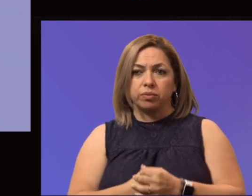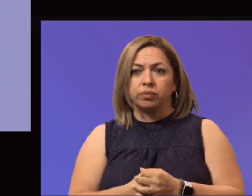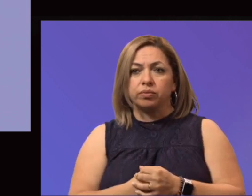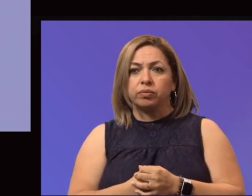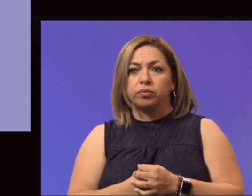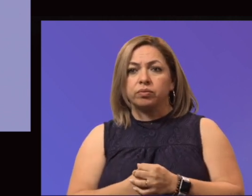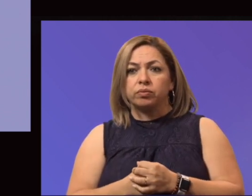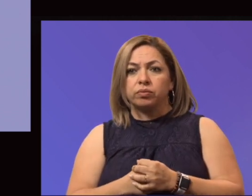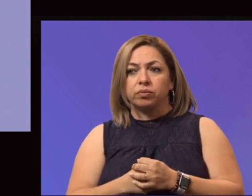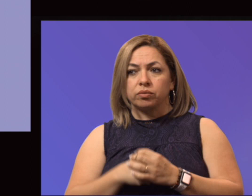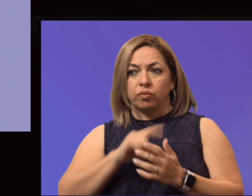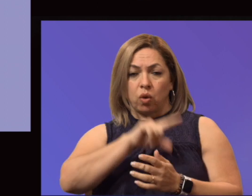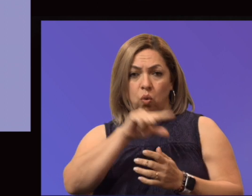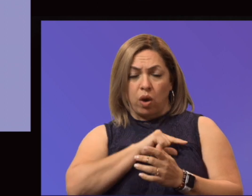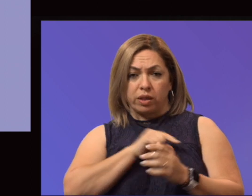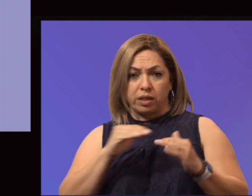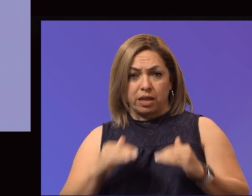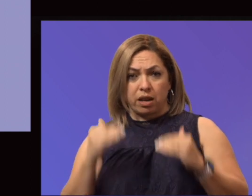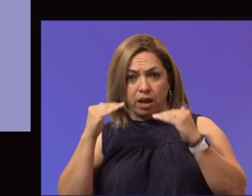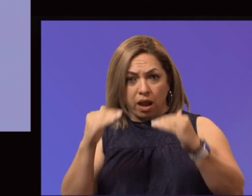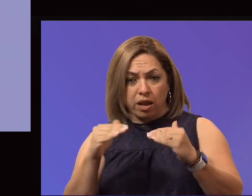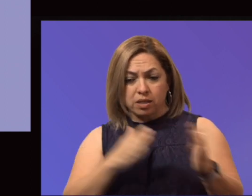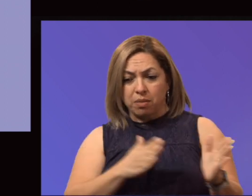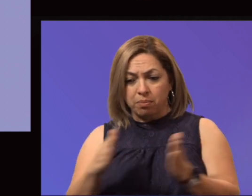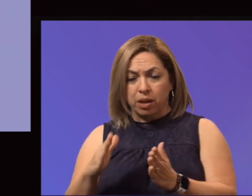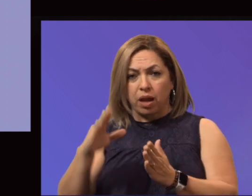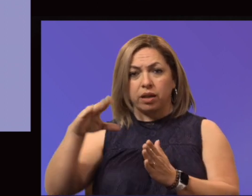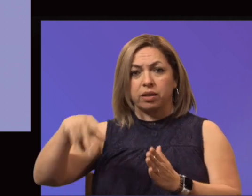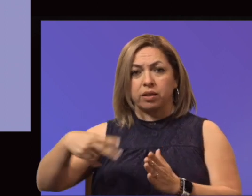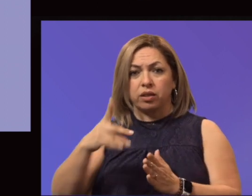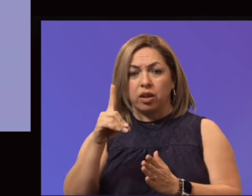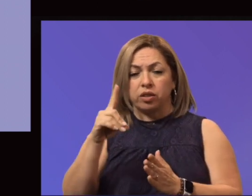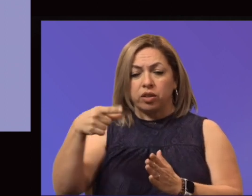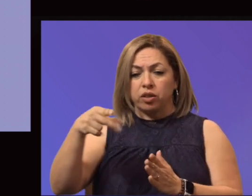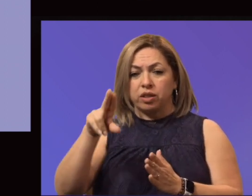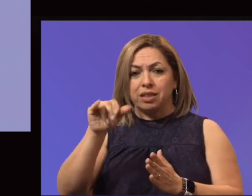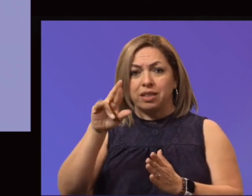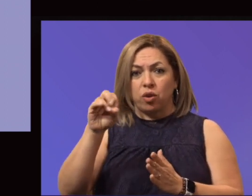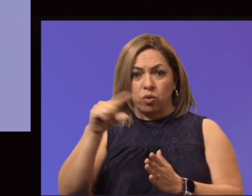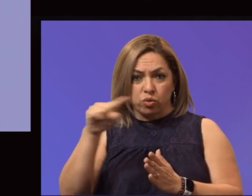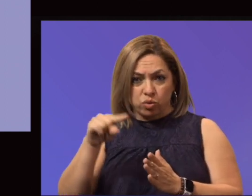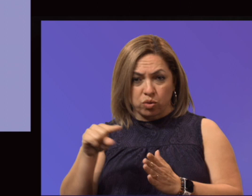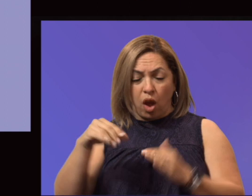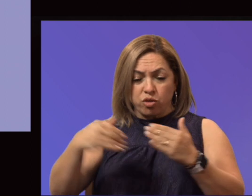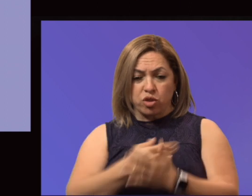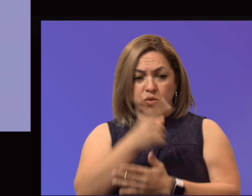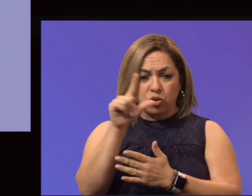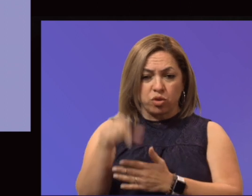quality enhancement plan, Dr. Quiroas and her team. This is our new QEP, which will launch next fall.